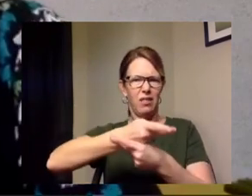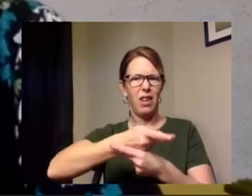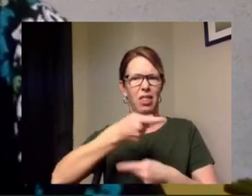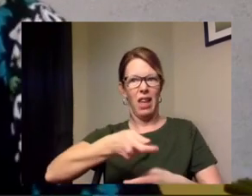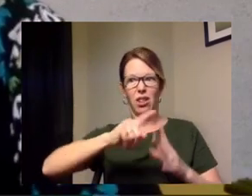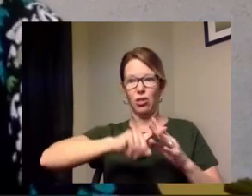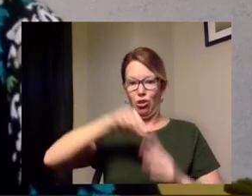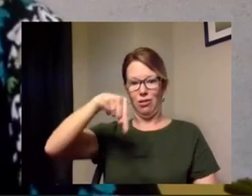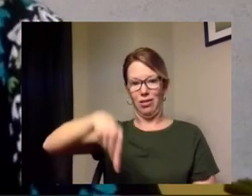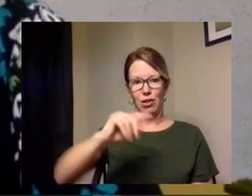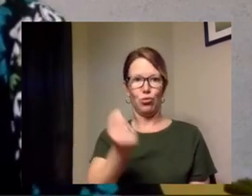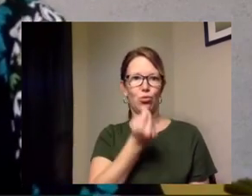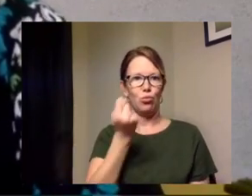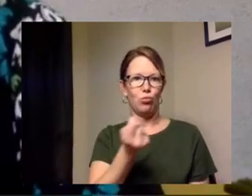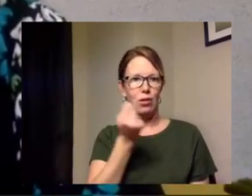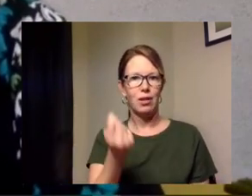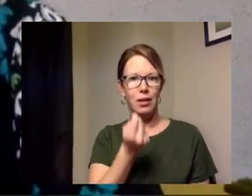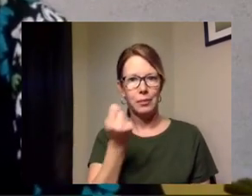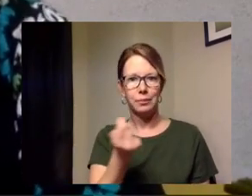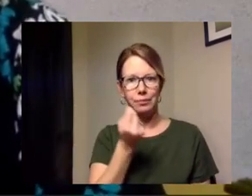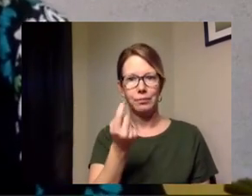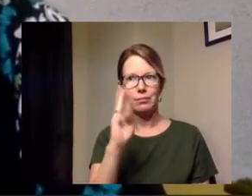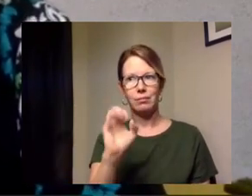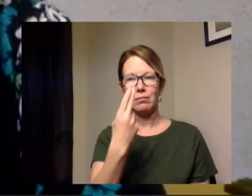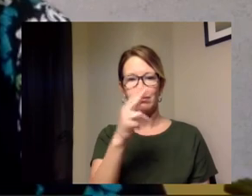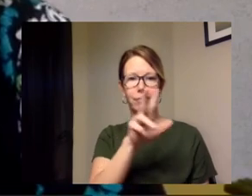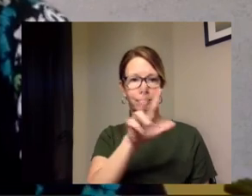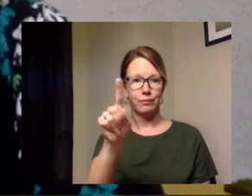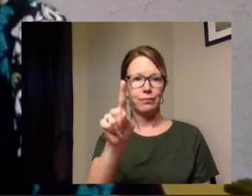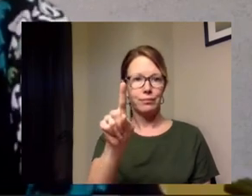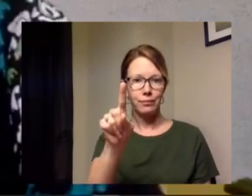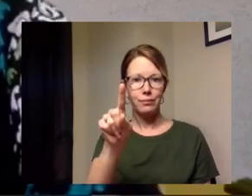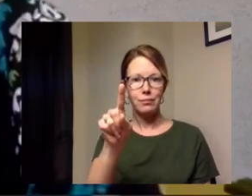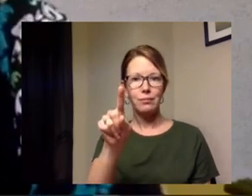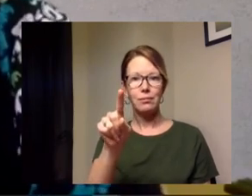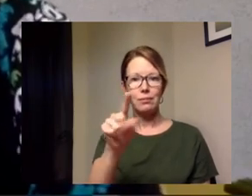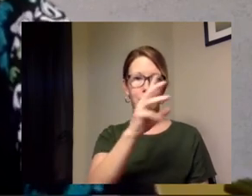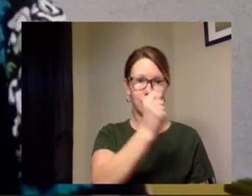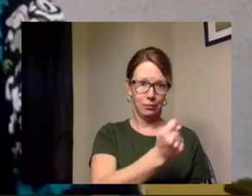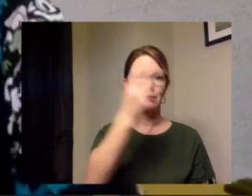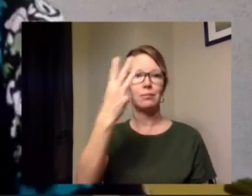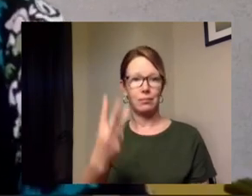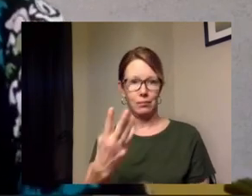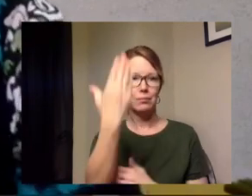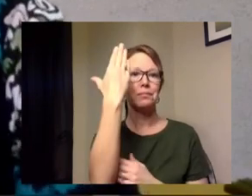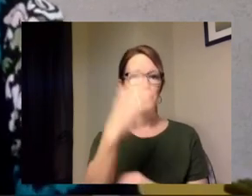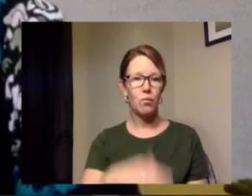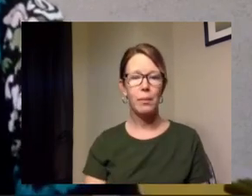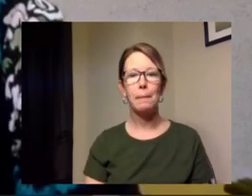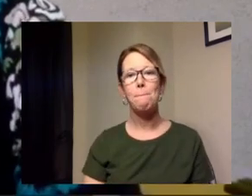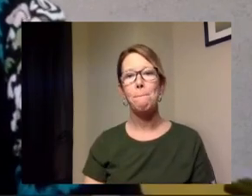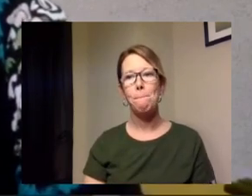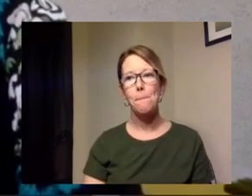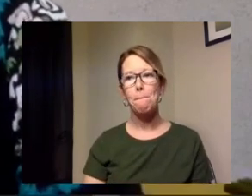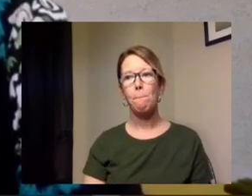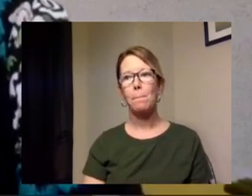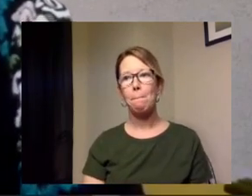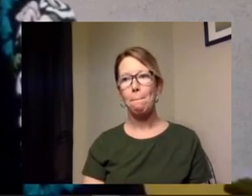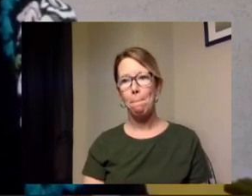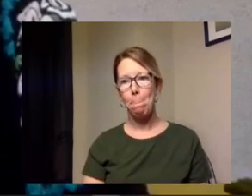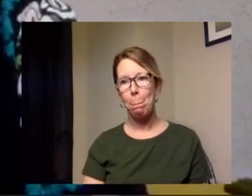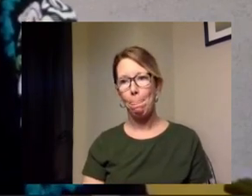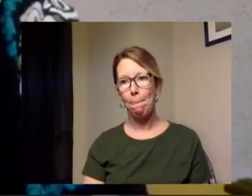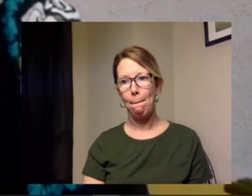this tuesday march 31st so tuesdays and wednesday mornings um and then